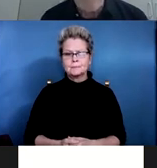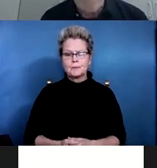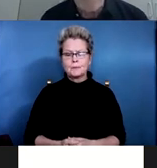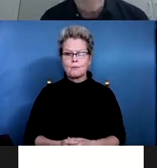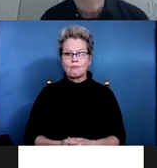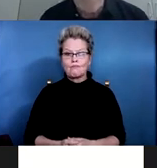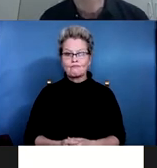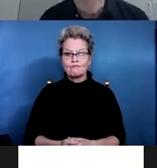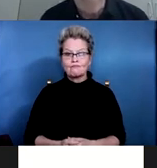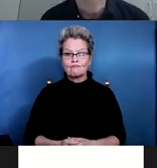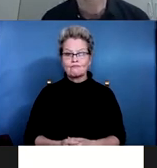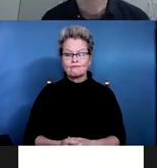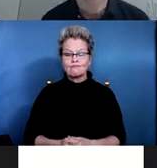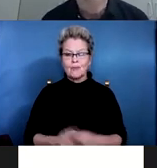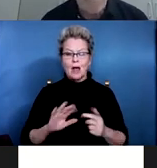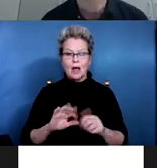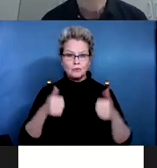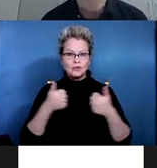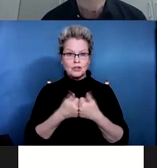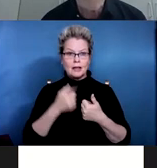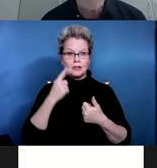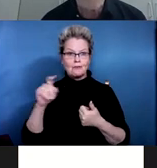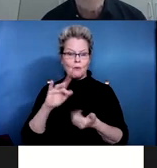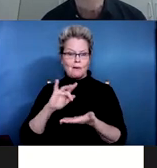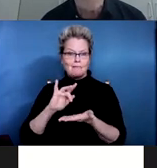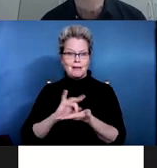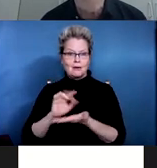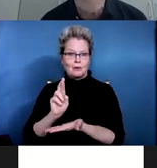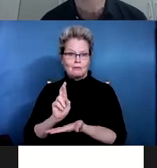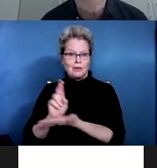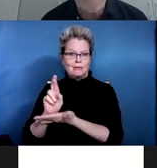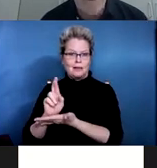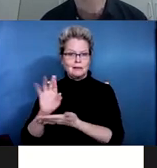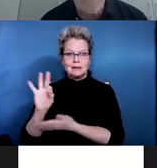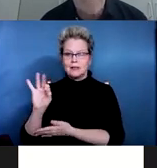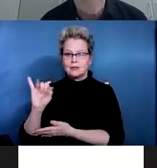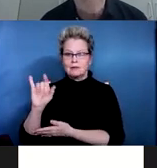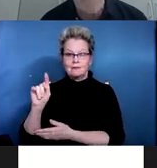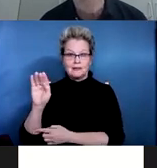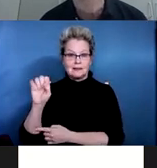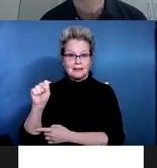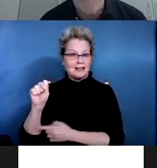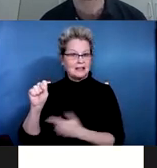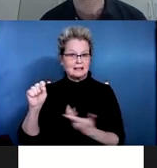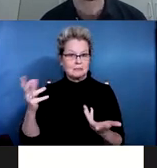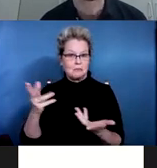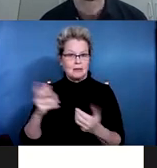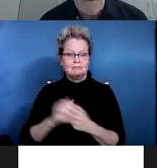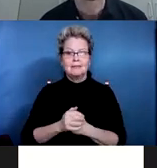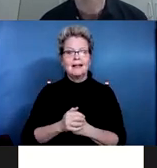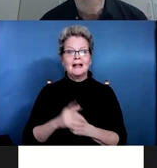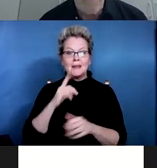medical, acute medical rehabilitation facilities is that the, the, the stays have become shorter and shorter.